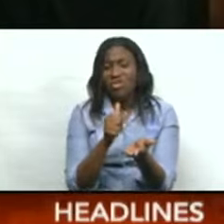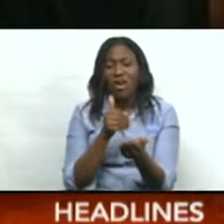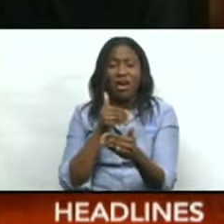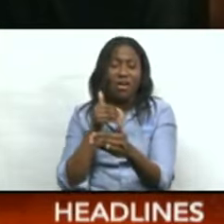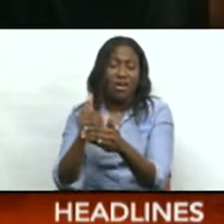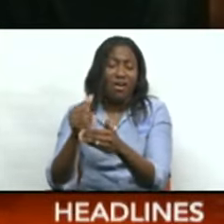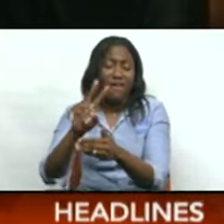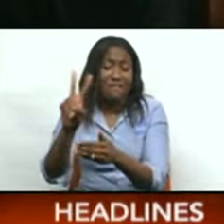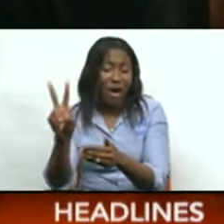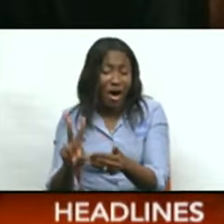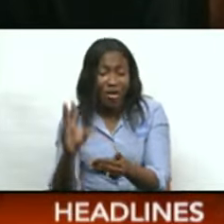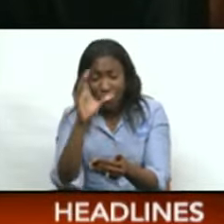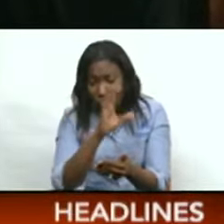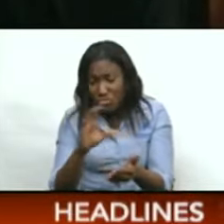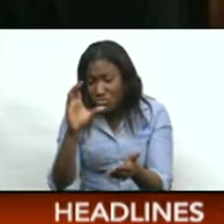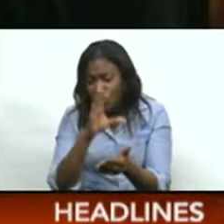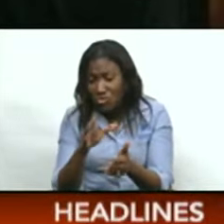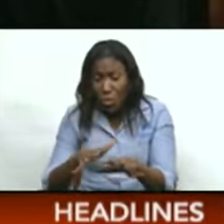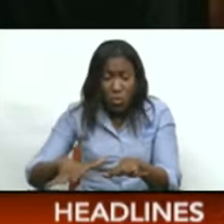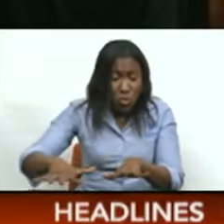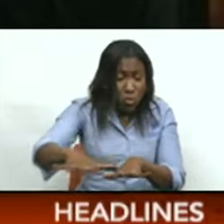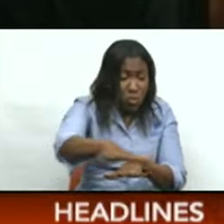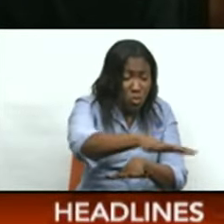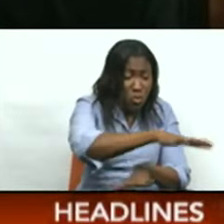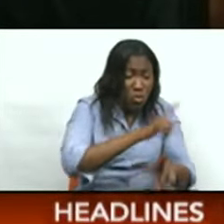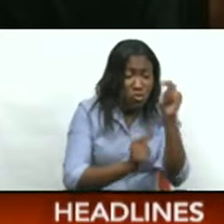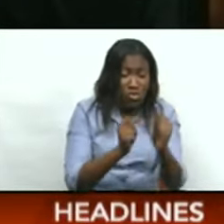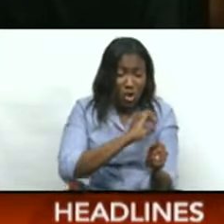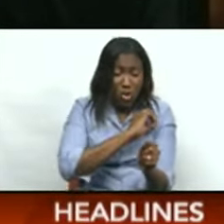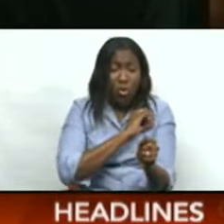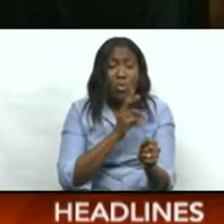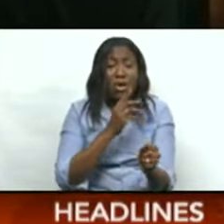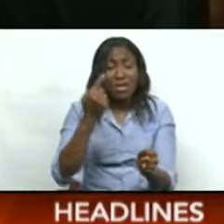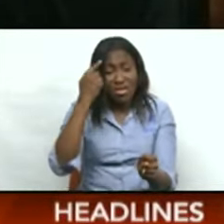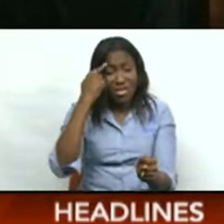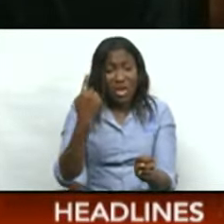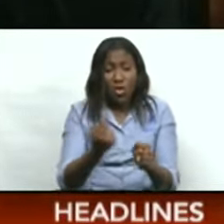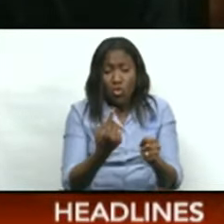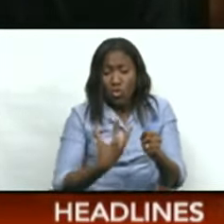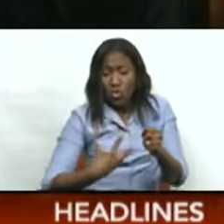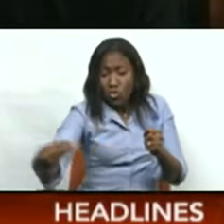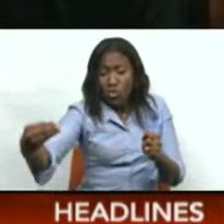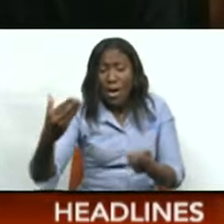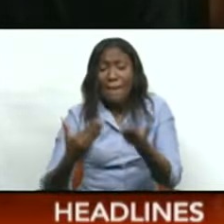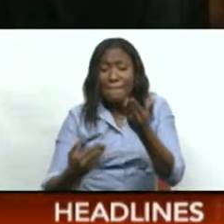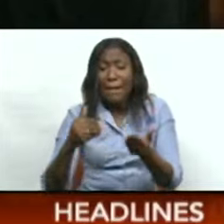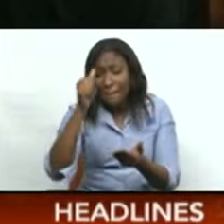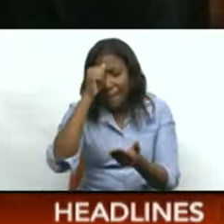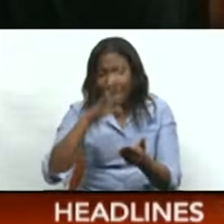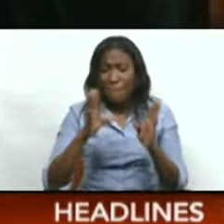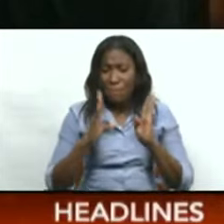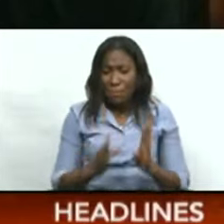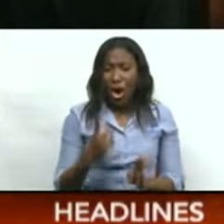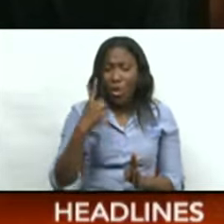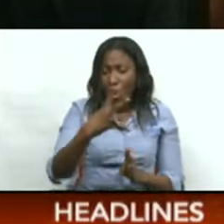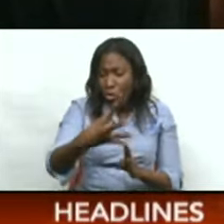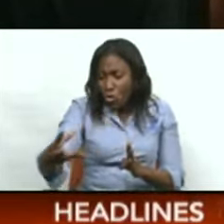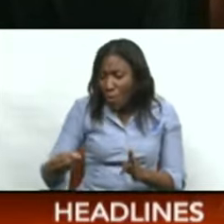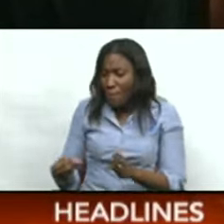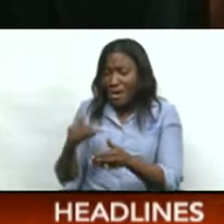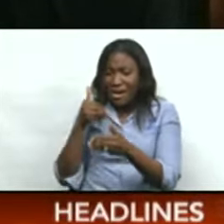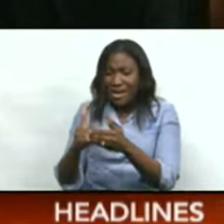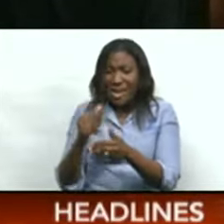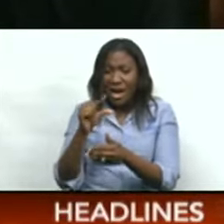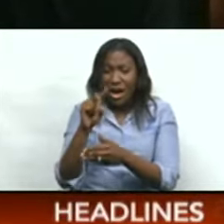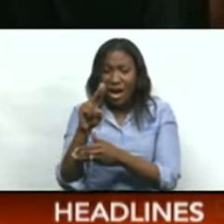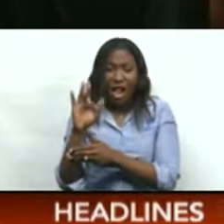in Venezuelan territory. It was hoped that the ocean currents would have caused the men to drift towards the Gulf. These searches have not yielded any positive